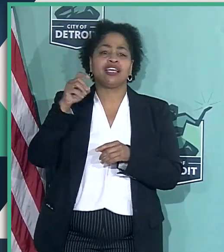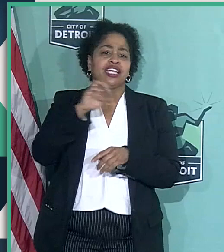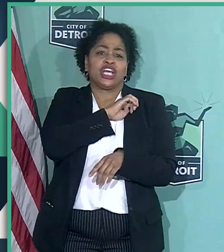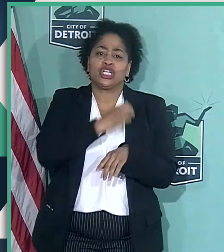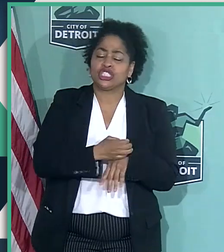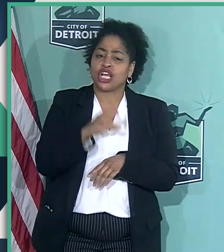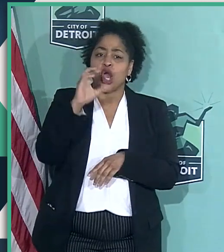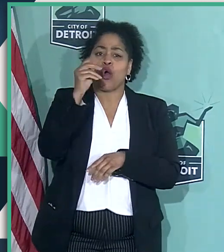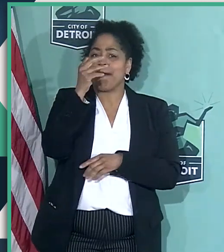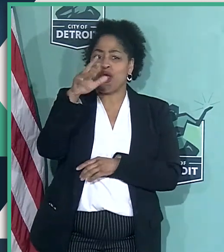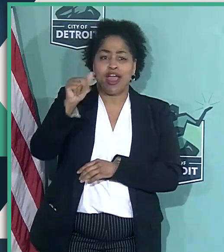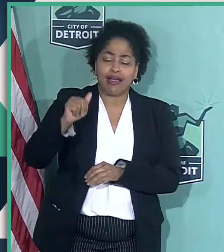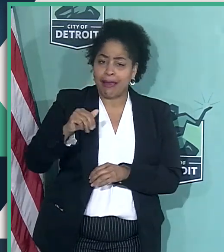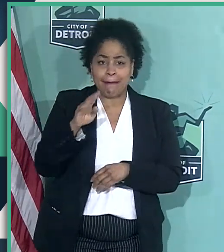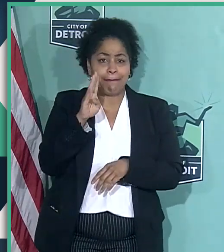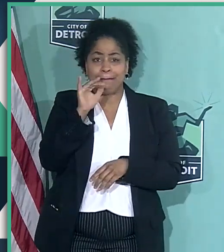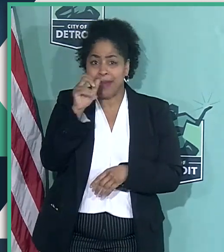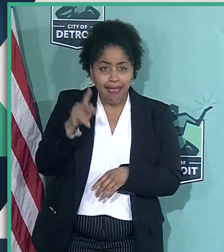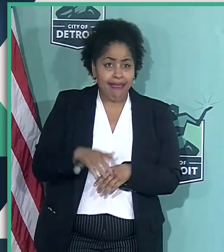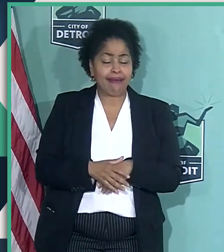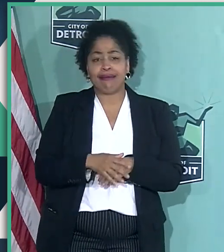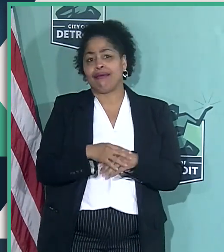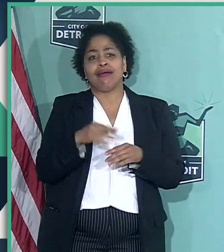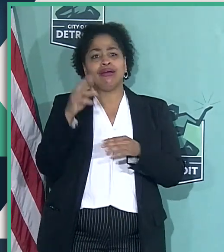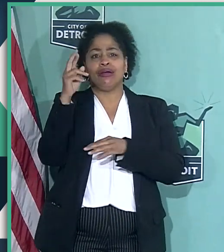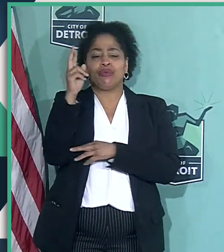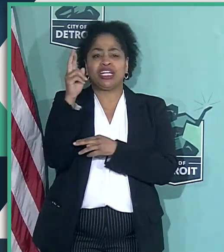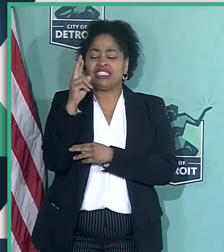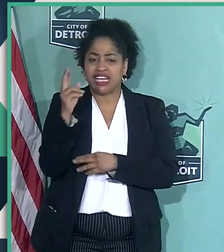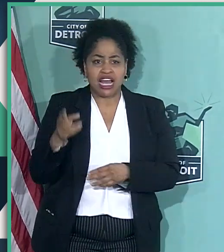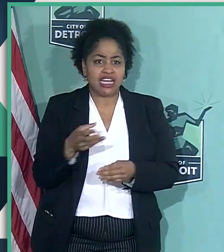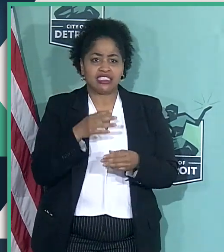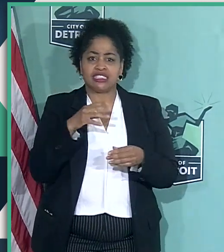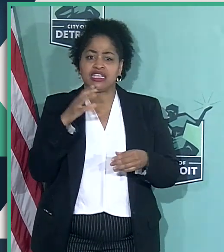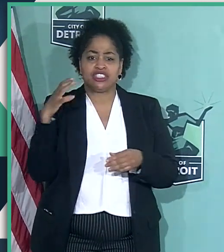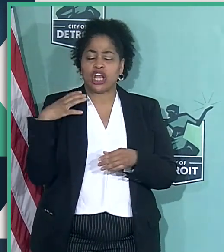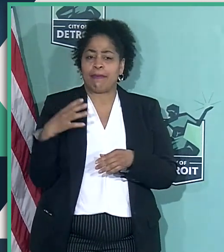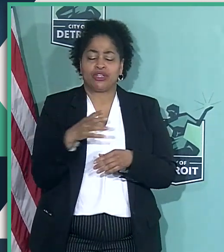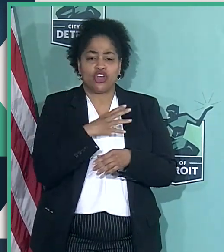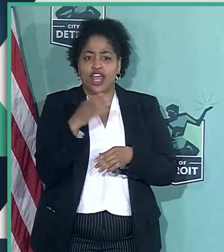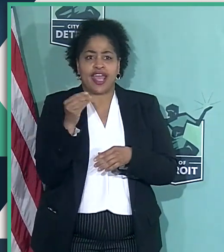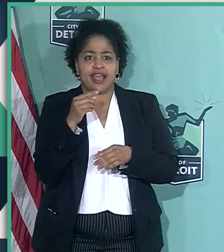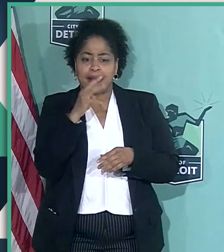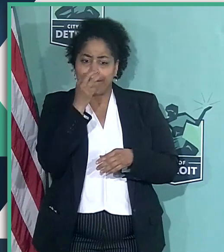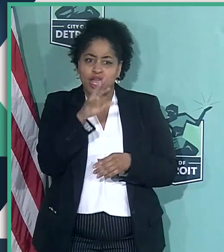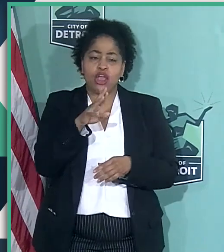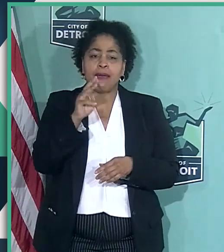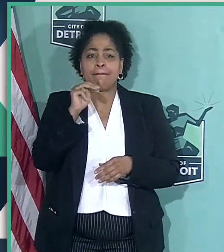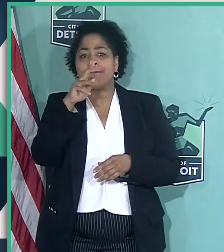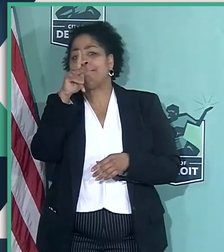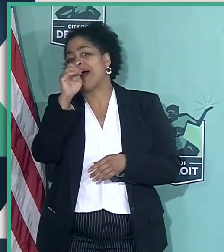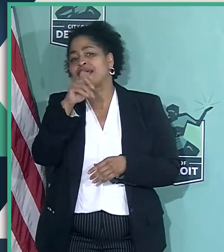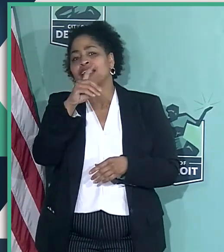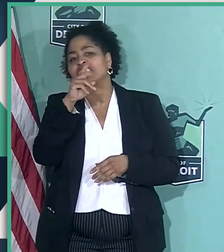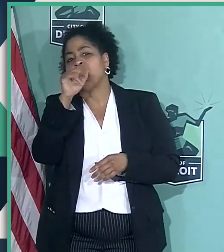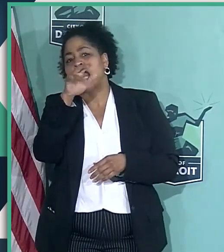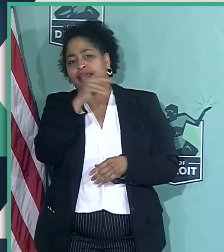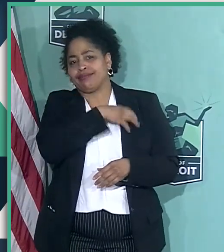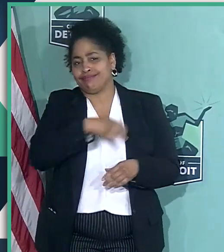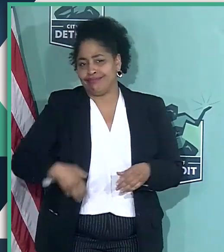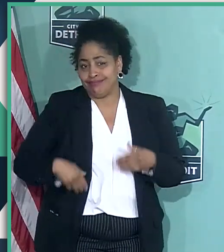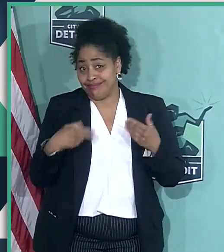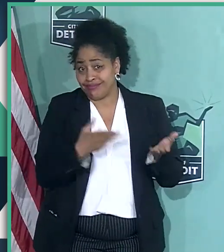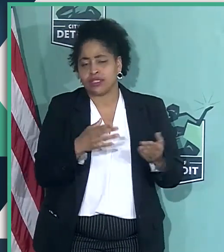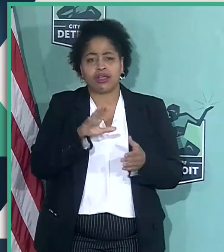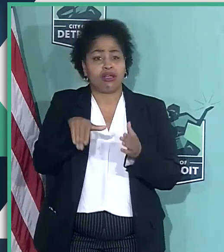Bank, Massive Lifestyles, Renaissance Chapter Links, and UAW President Roy Gamble and Mayor Mike Duggan. Everything that